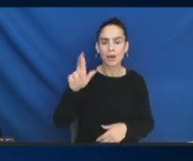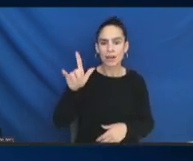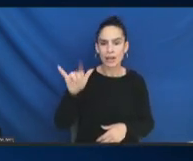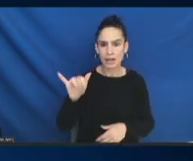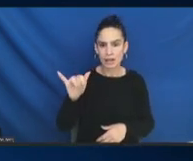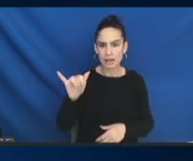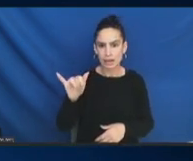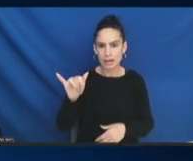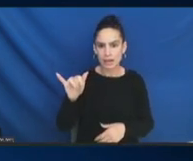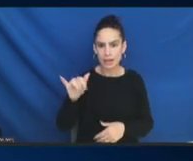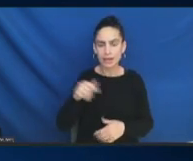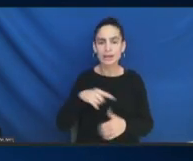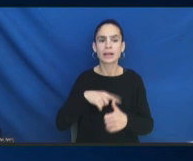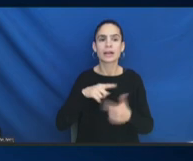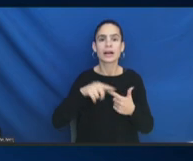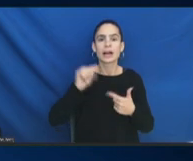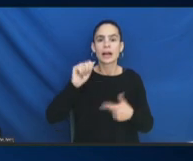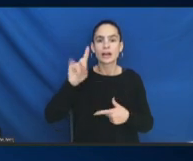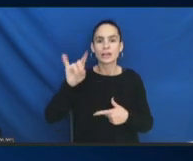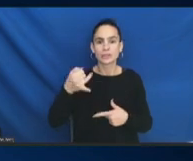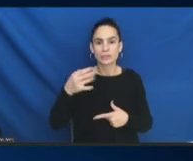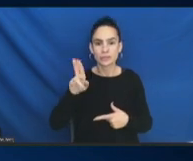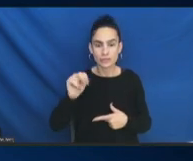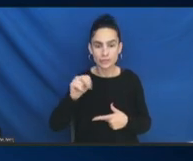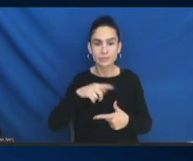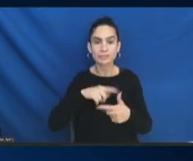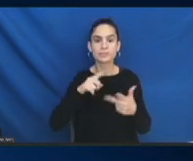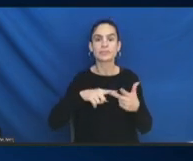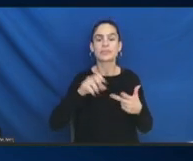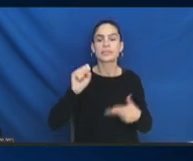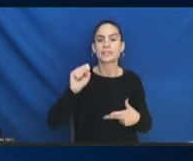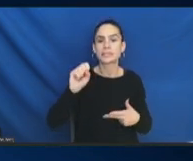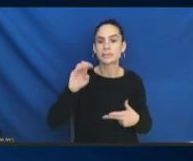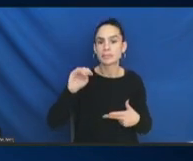I had my hand up, too. Kevin. I had sorry, Kevin. Kevin.